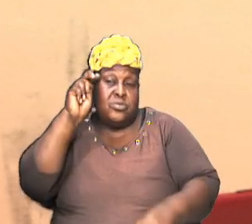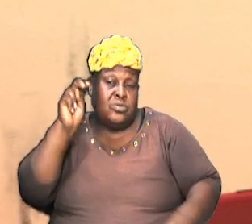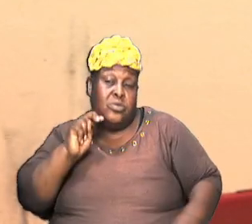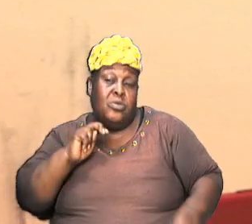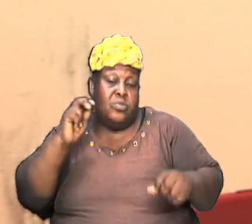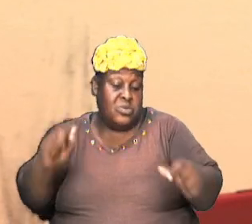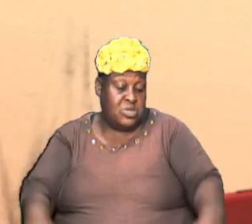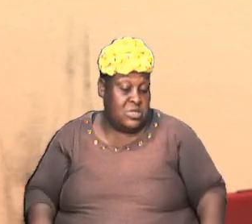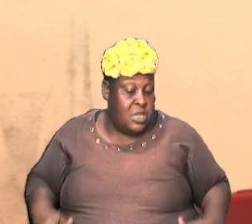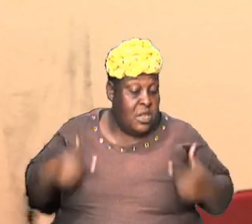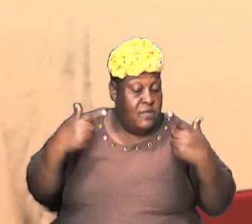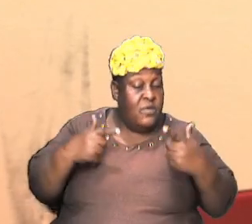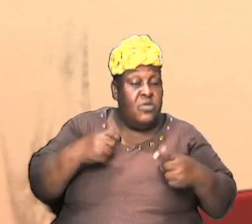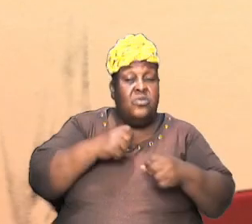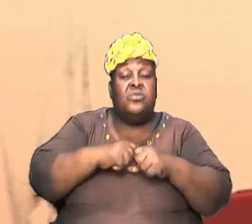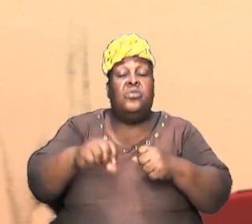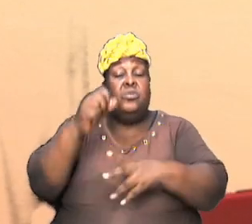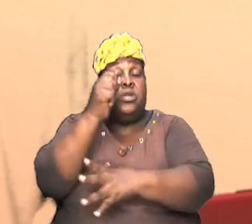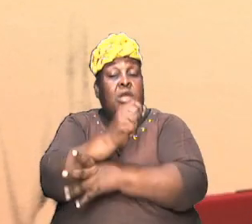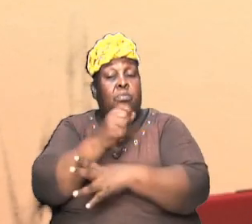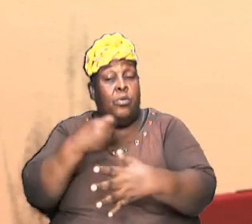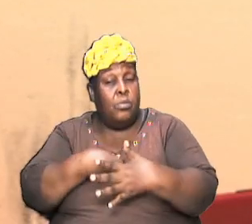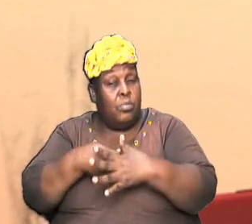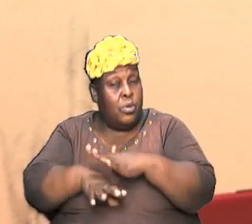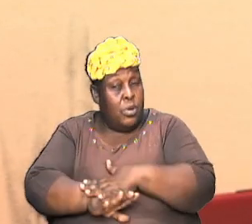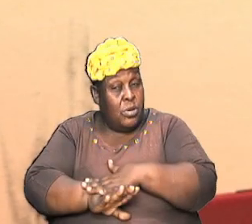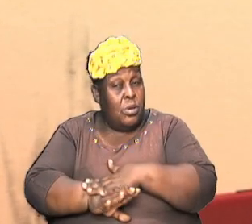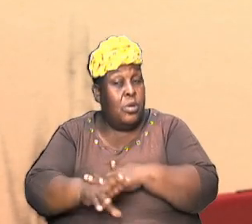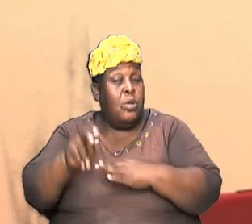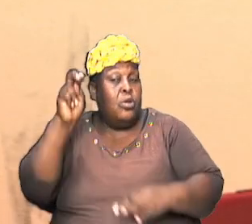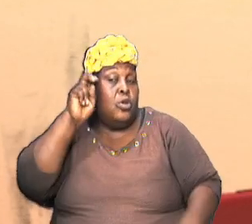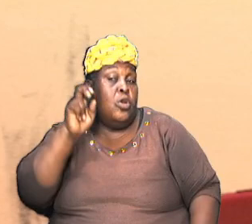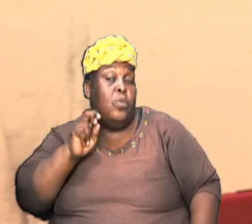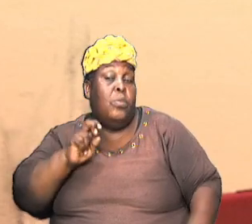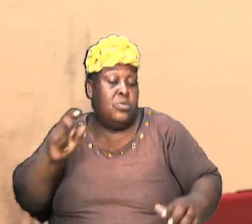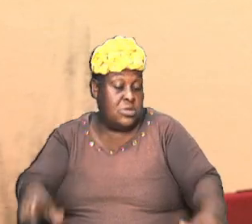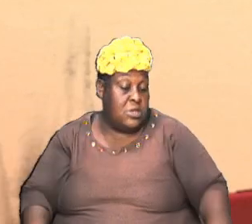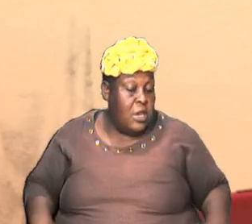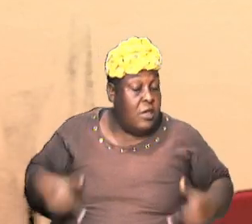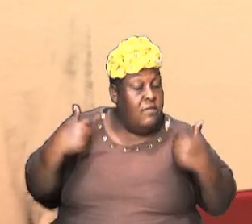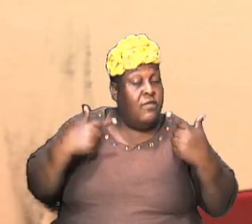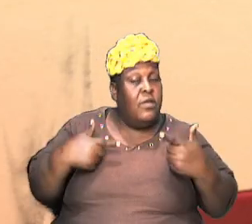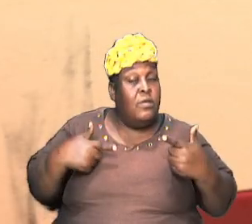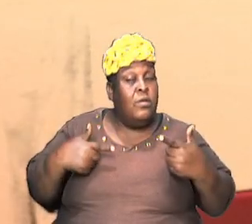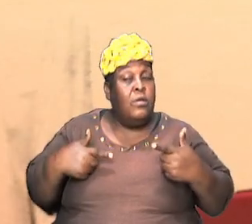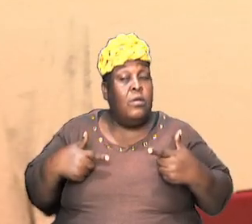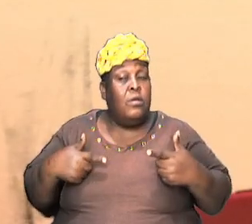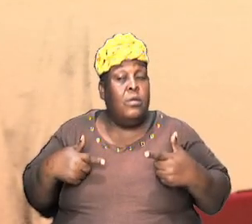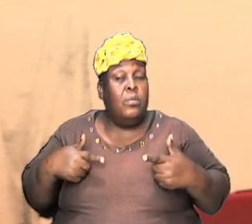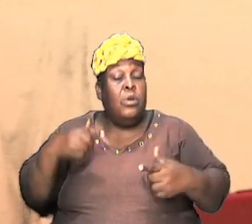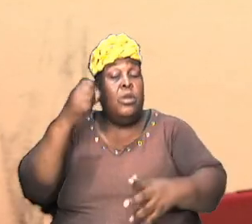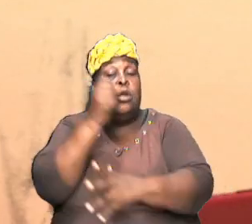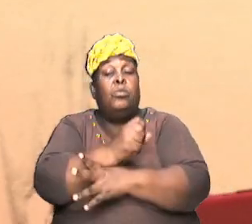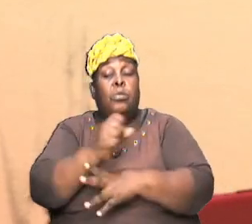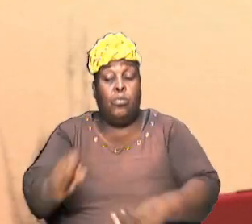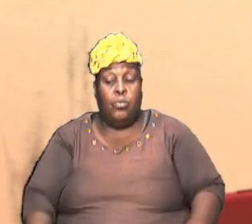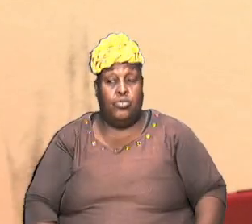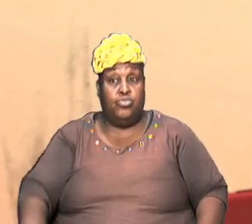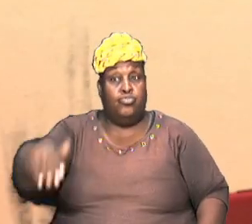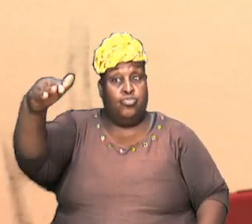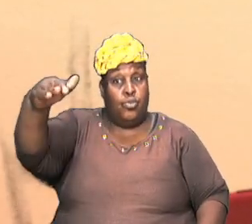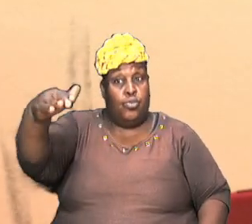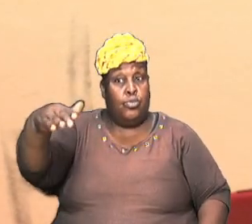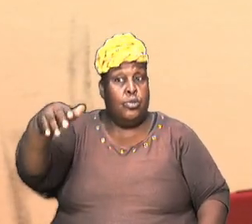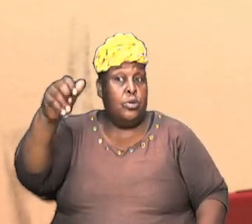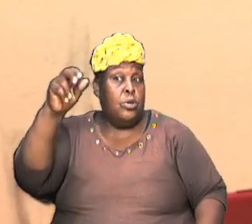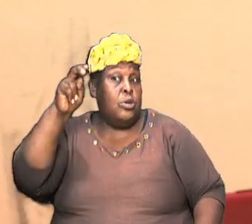so when Abraham was born Noah was around when Abraham was growing Noah was